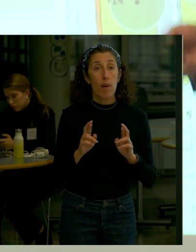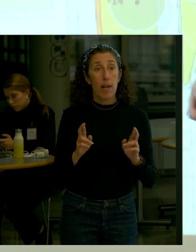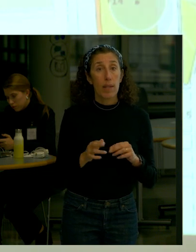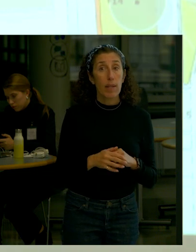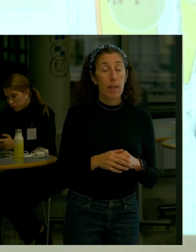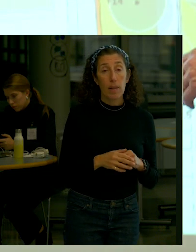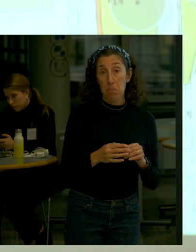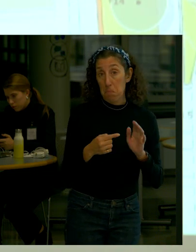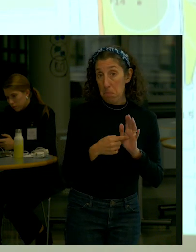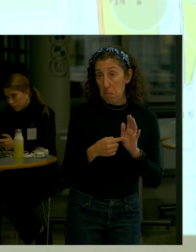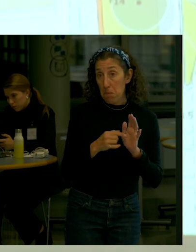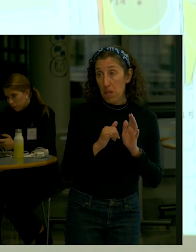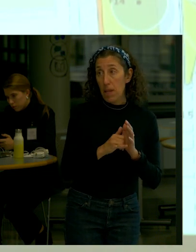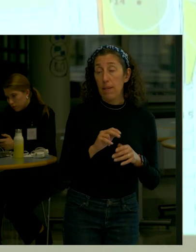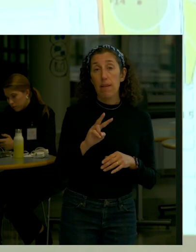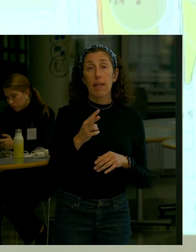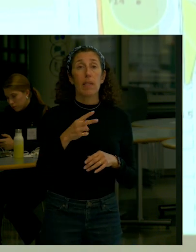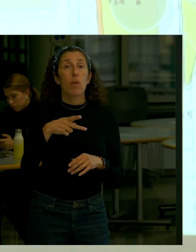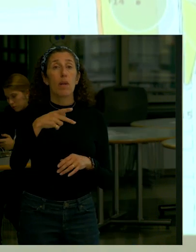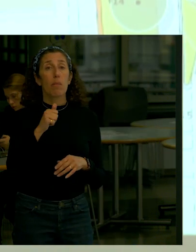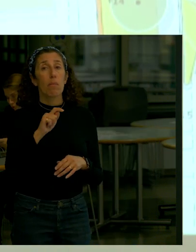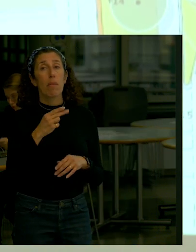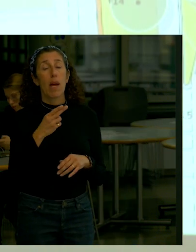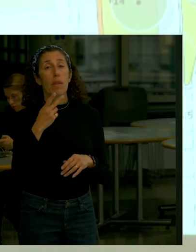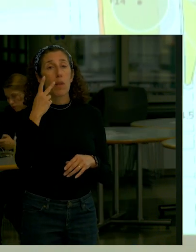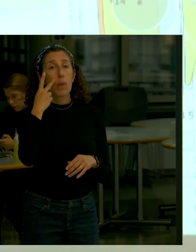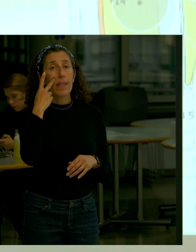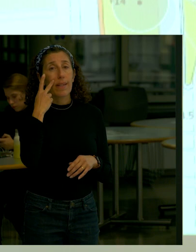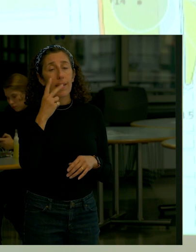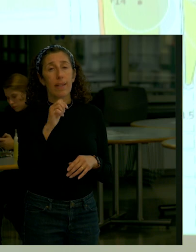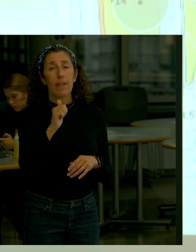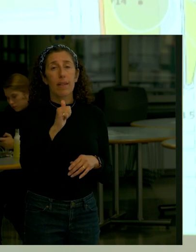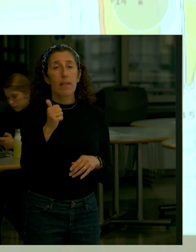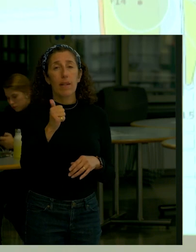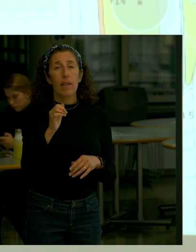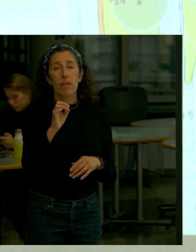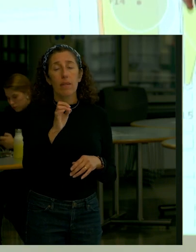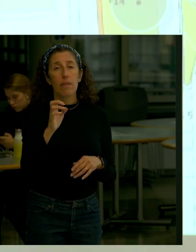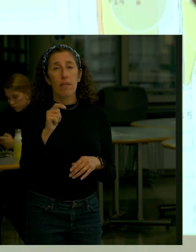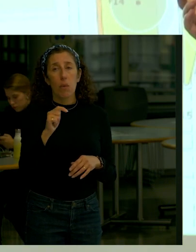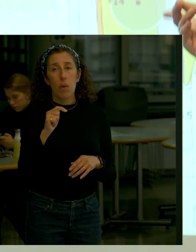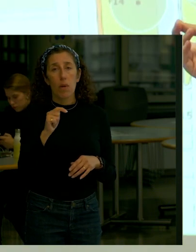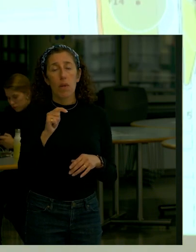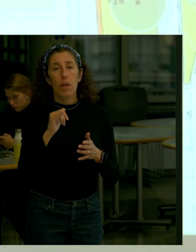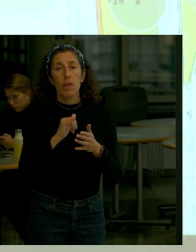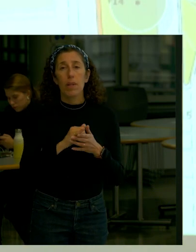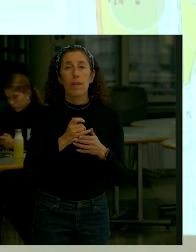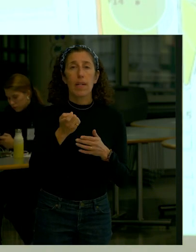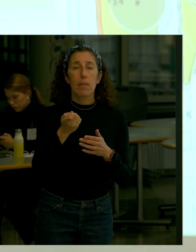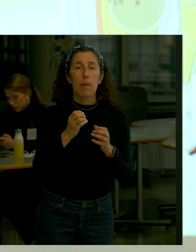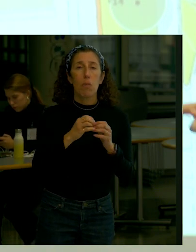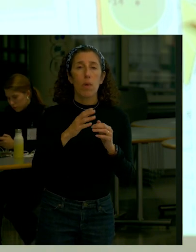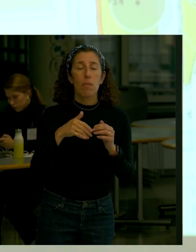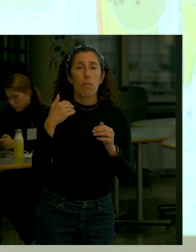So right here this is the secondary path right here It's at a 10 foot elevation So it's six inches higher One of the comments that we